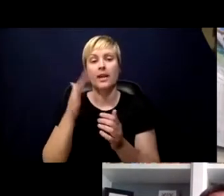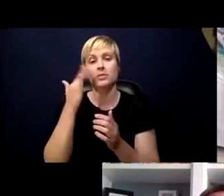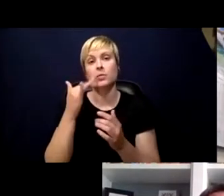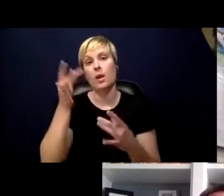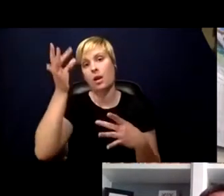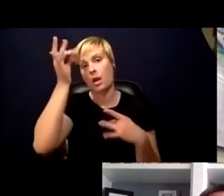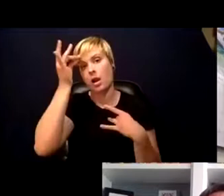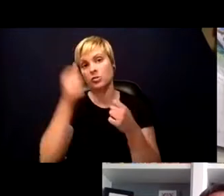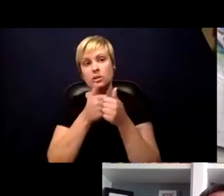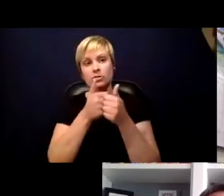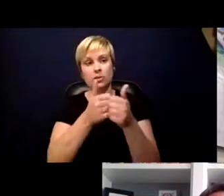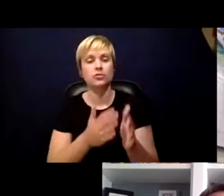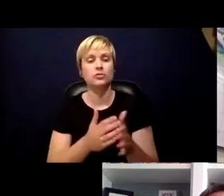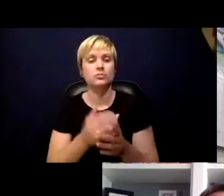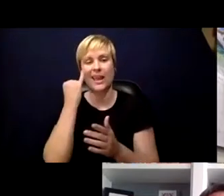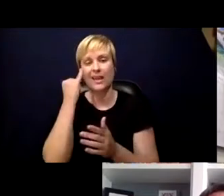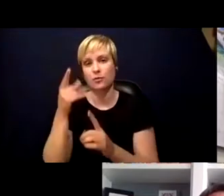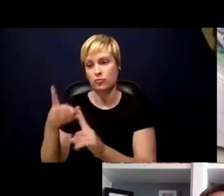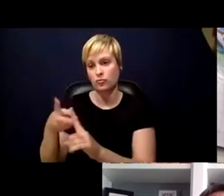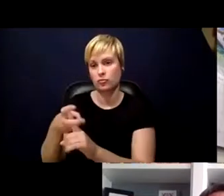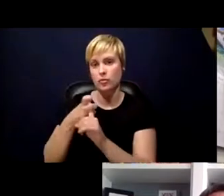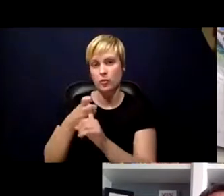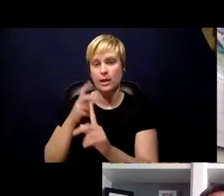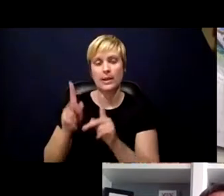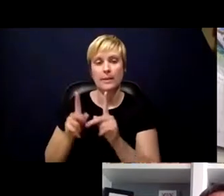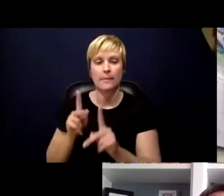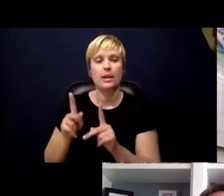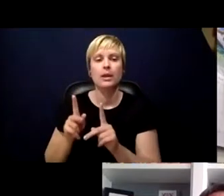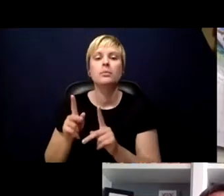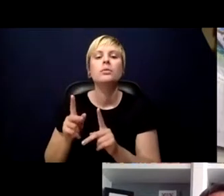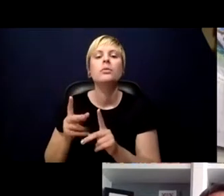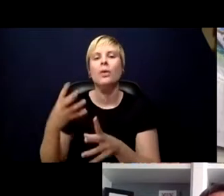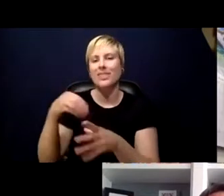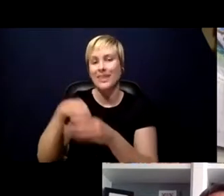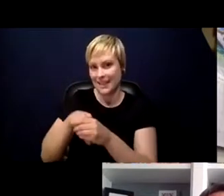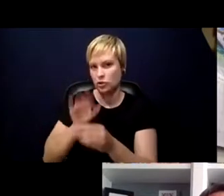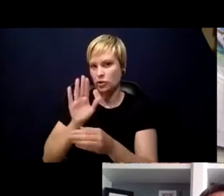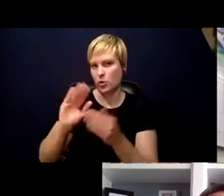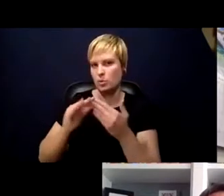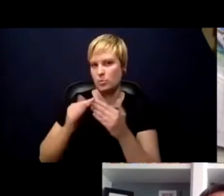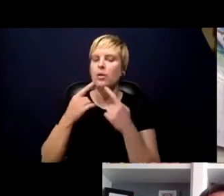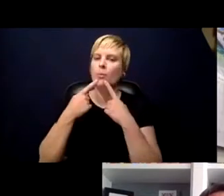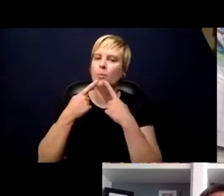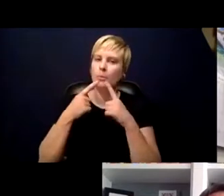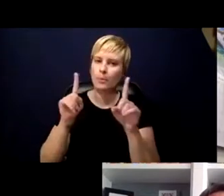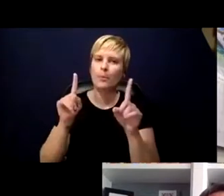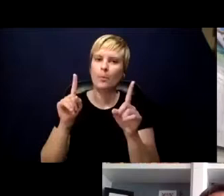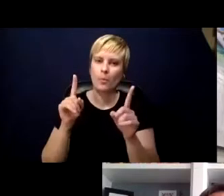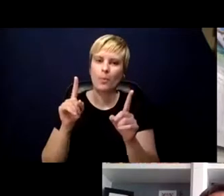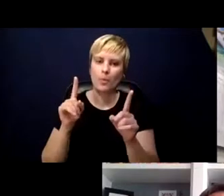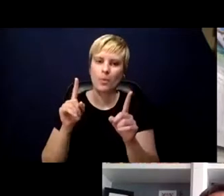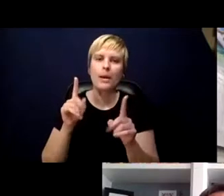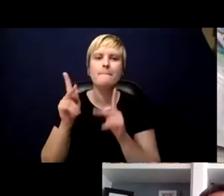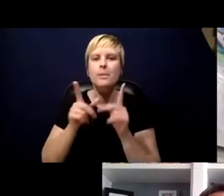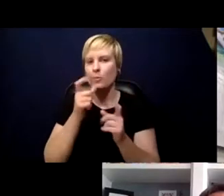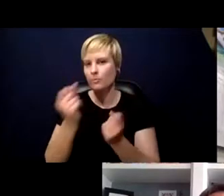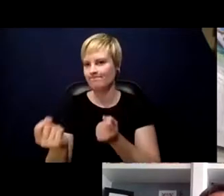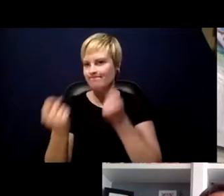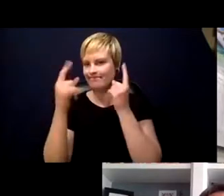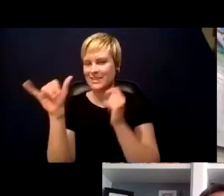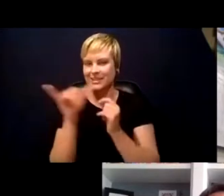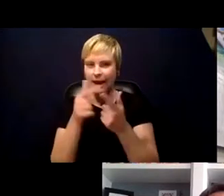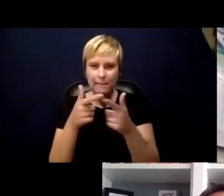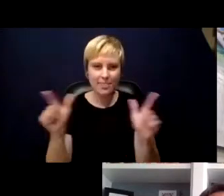are, even if you're recruiting people within your own community, it works very well. People that understand the same language, that share the same